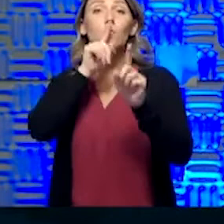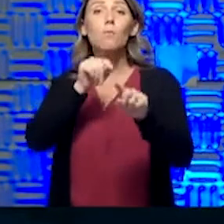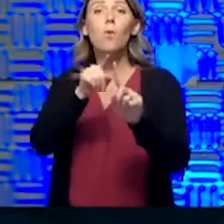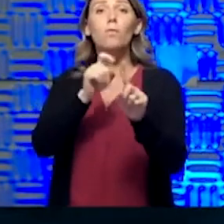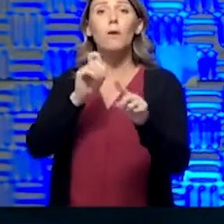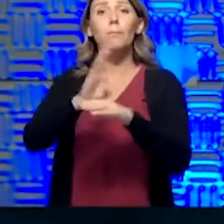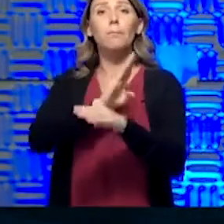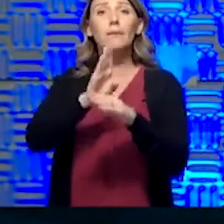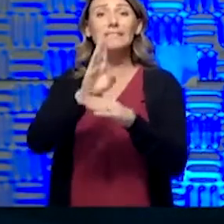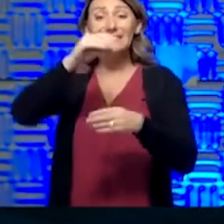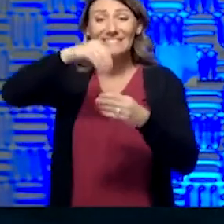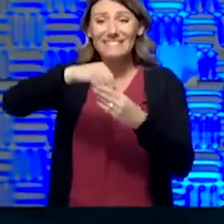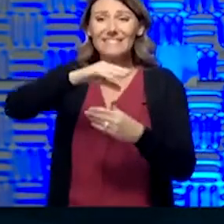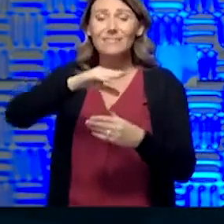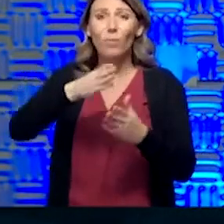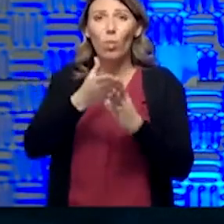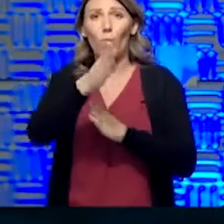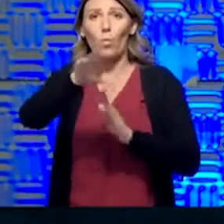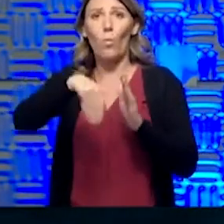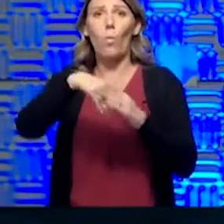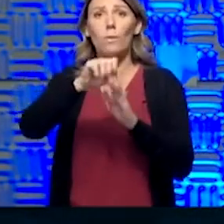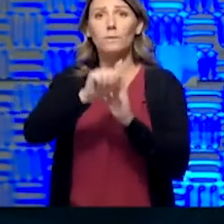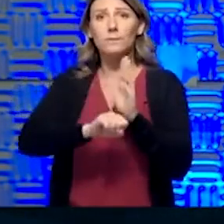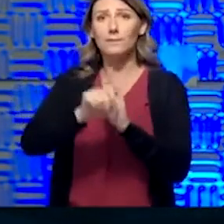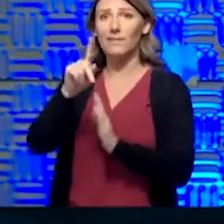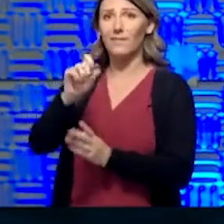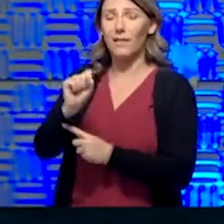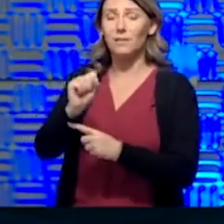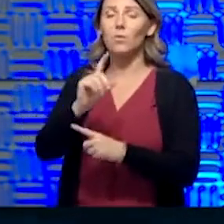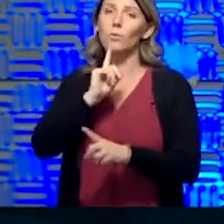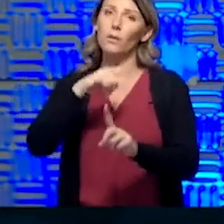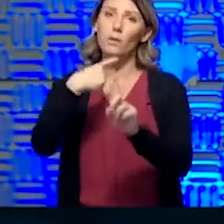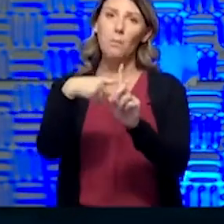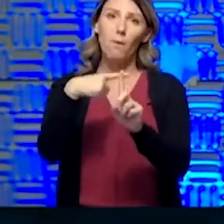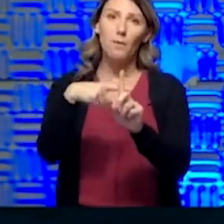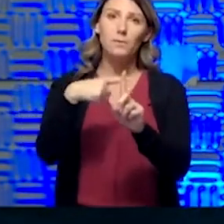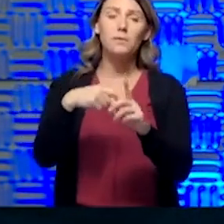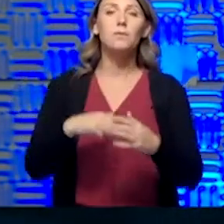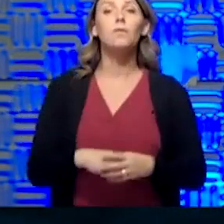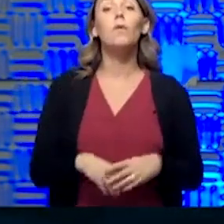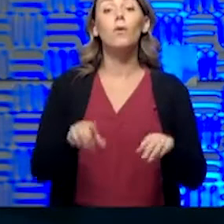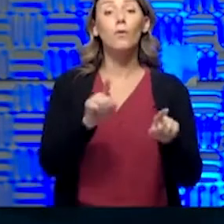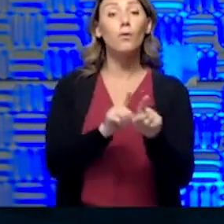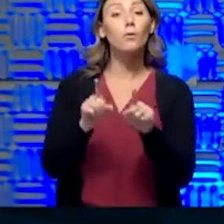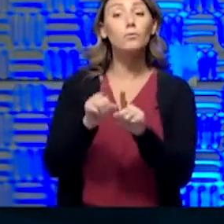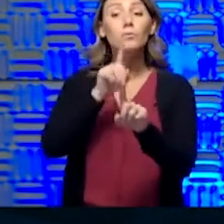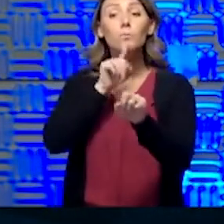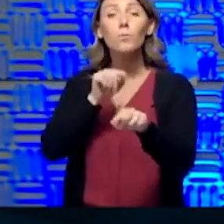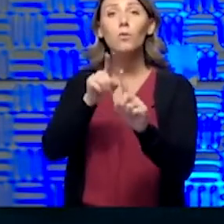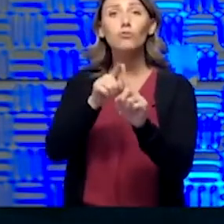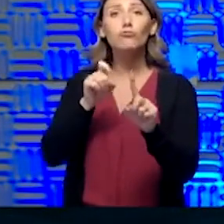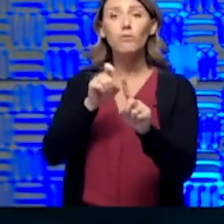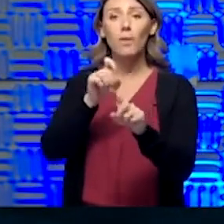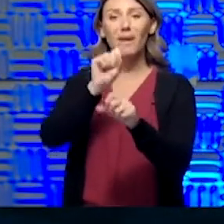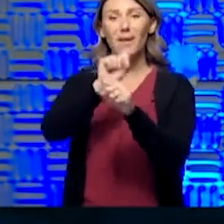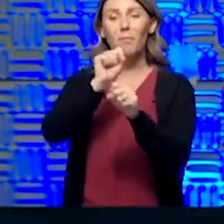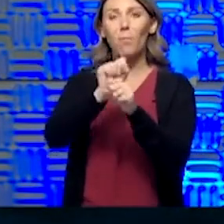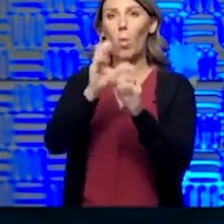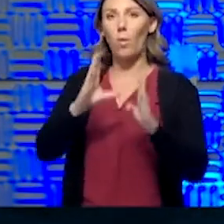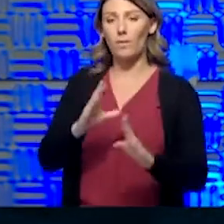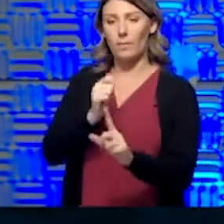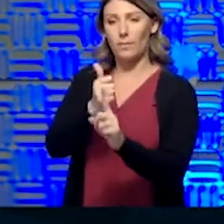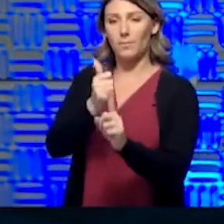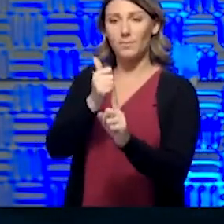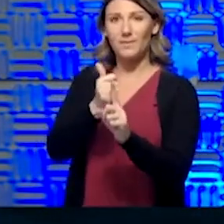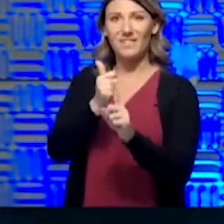have been very positive, as well as reports from employees being